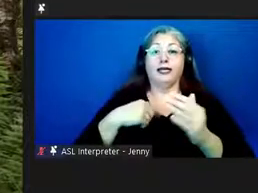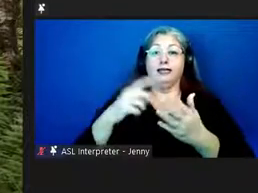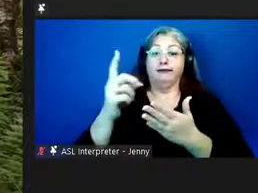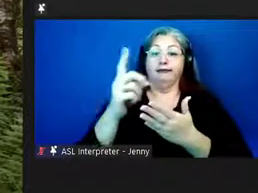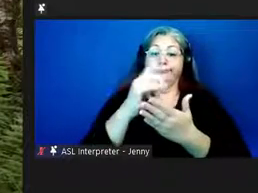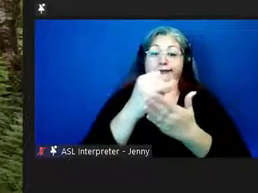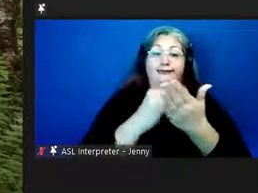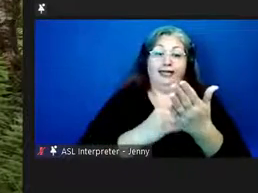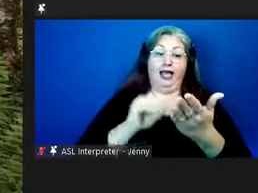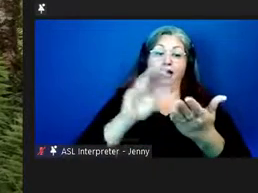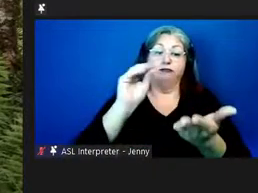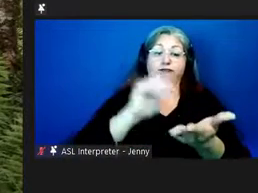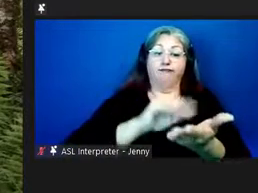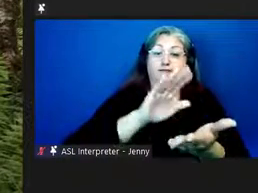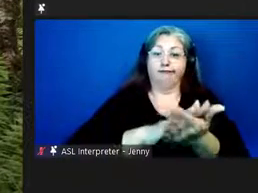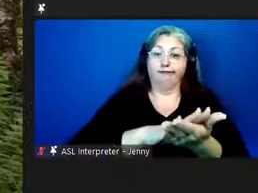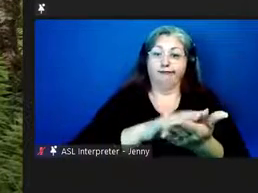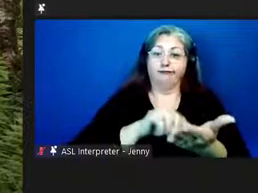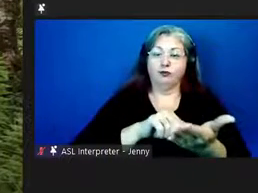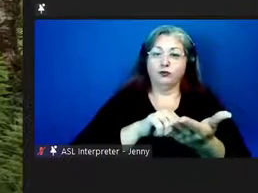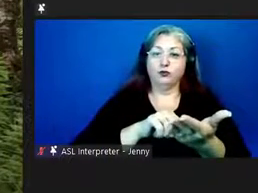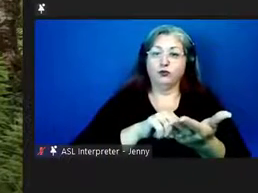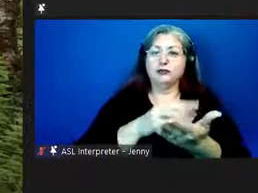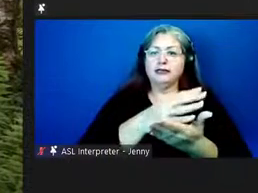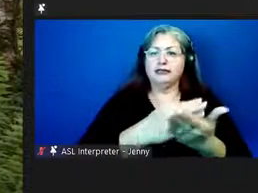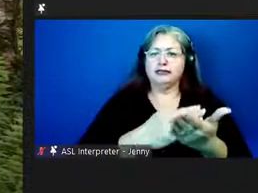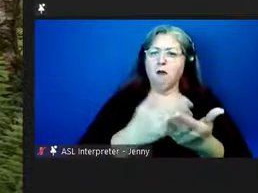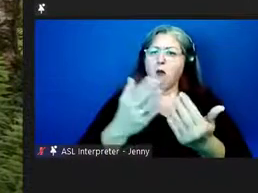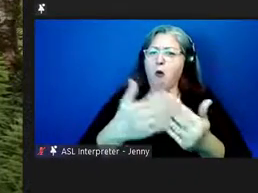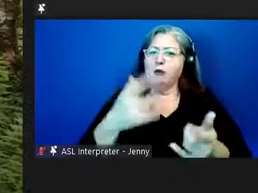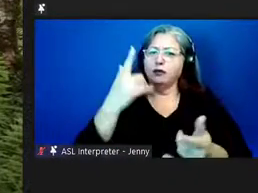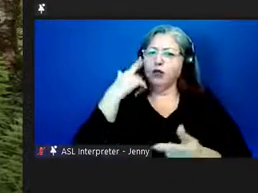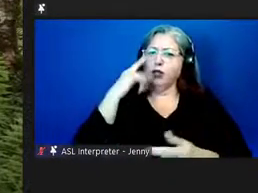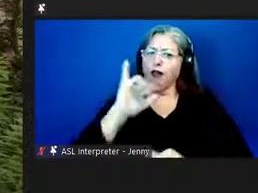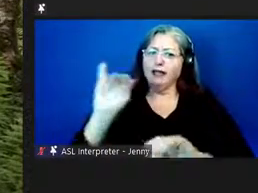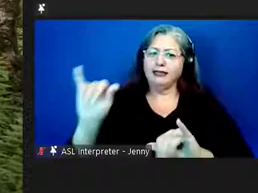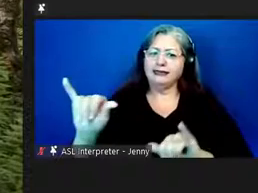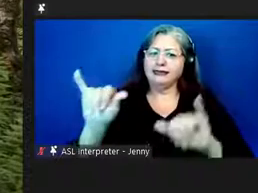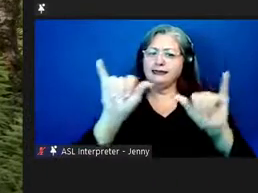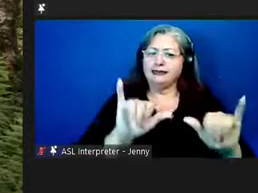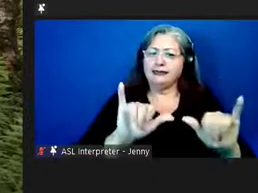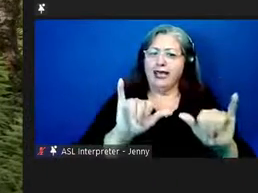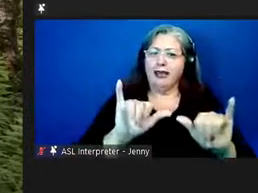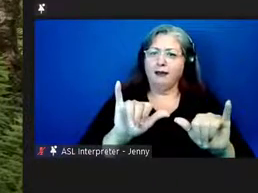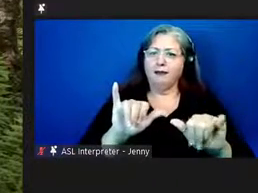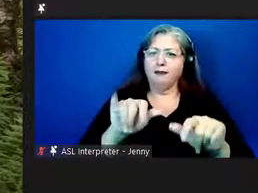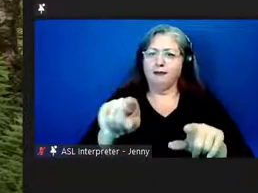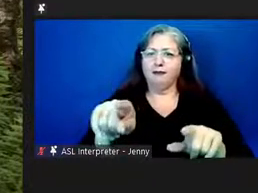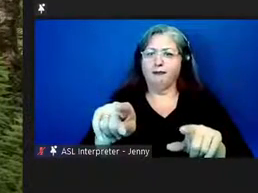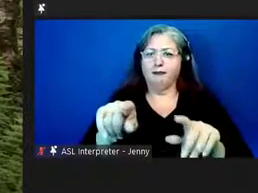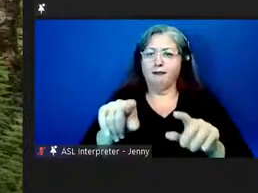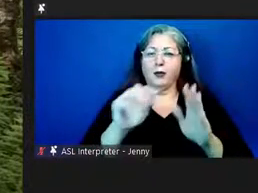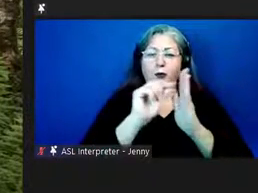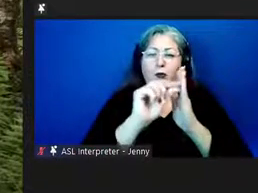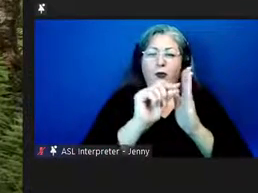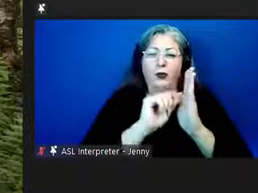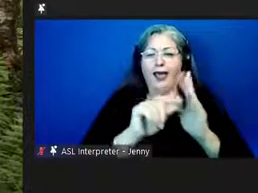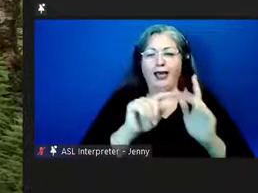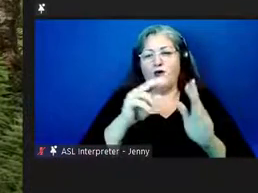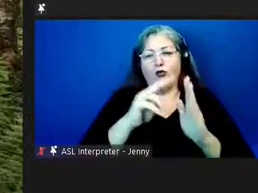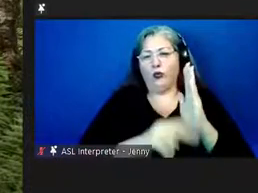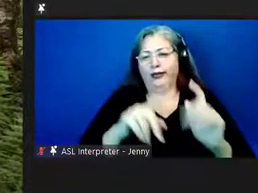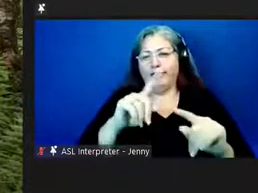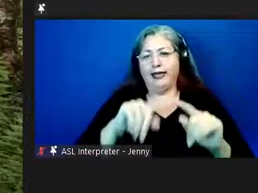on that paper some of those designs sort of look like you know something like this i mean you couldn't read it then but look like